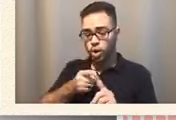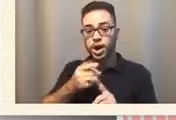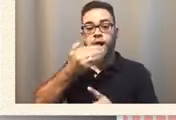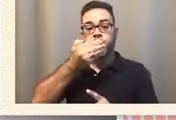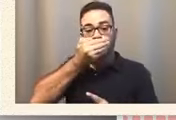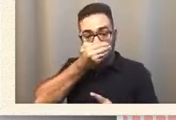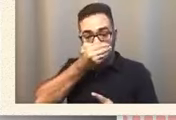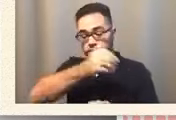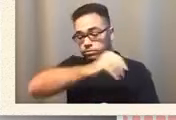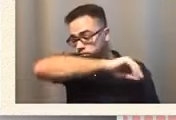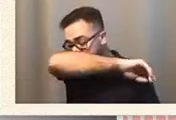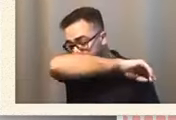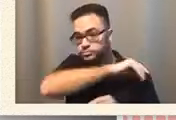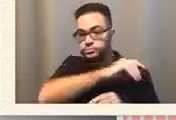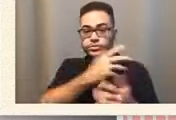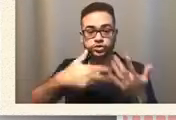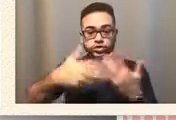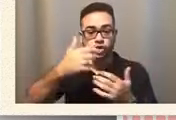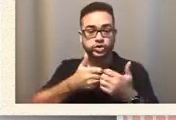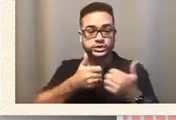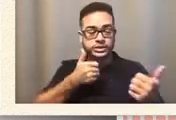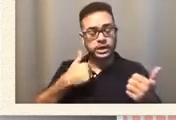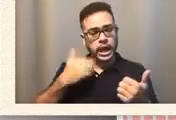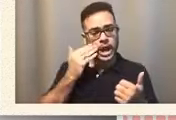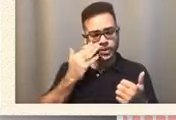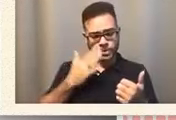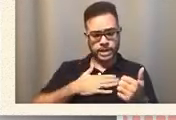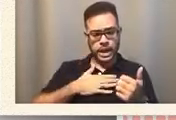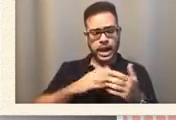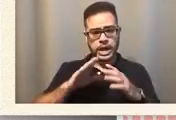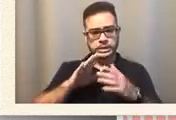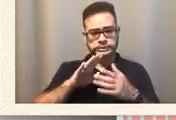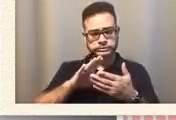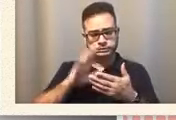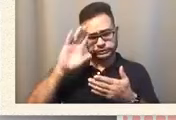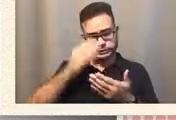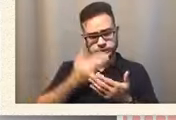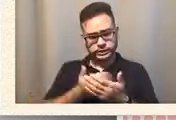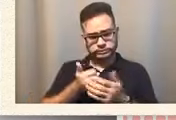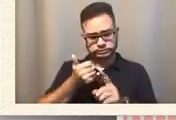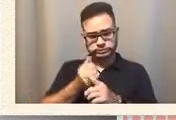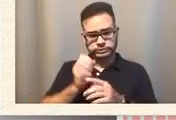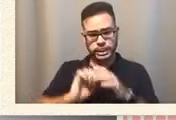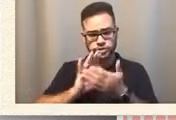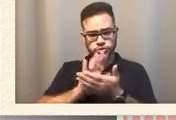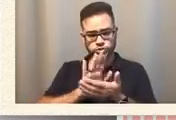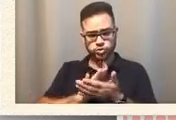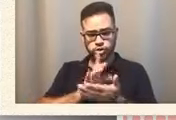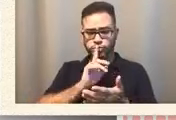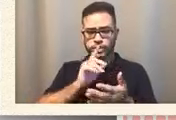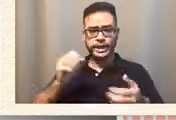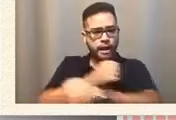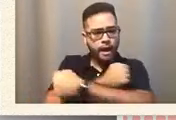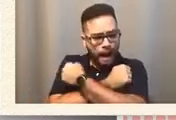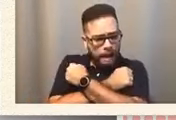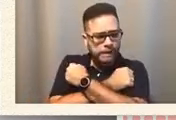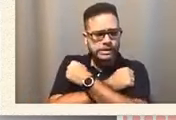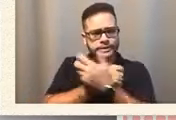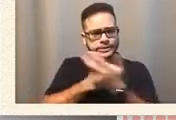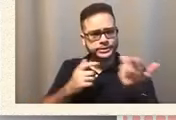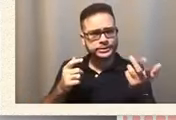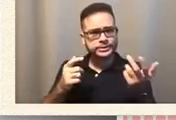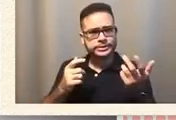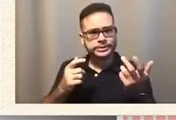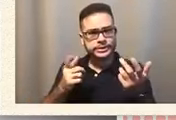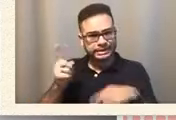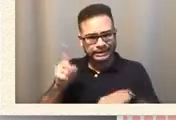distanced. I know when my kid was in elementary school, he was, he's a hugger and a, you know, a tight hugger. You know, was he going to